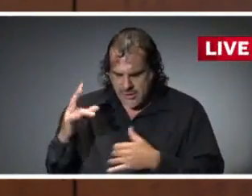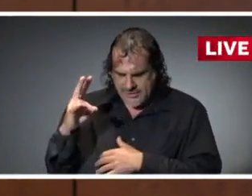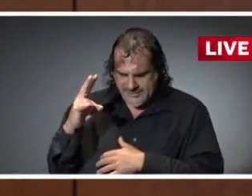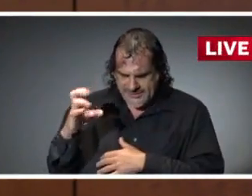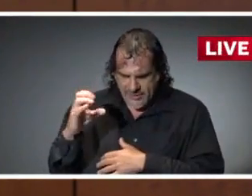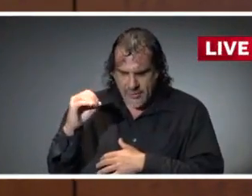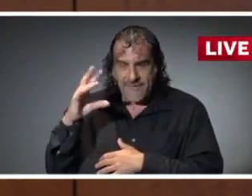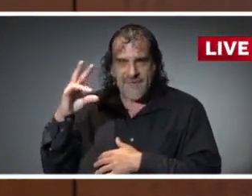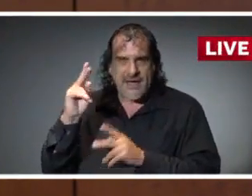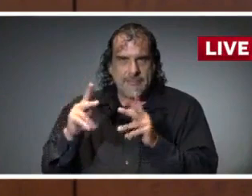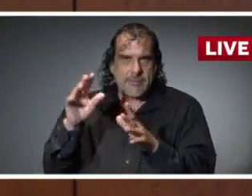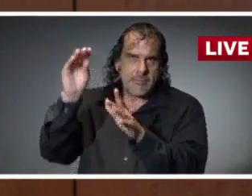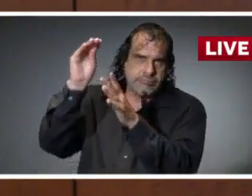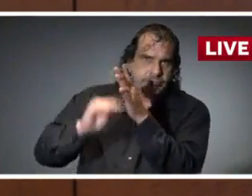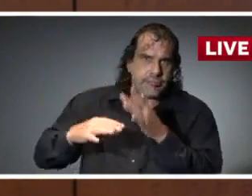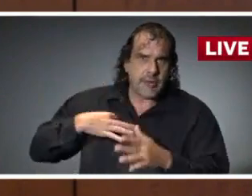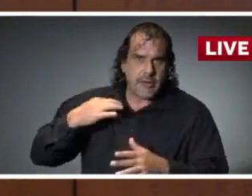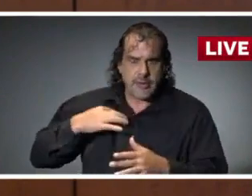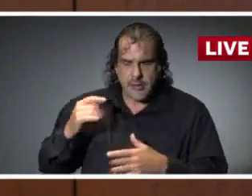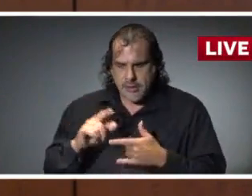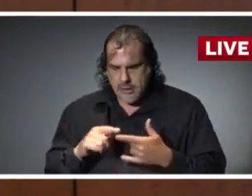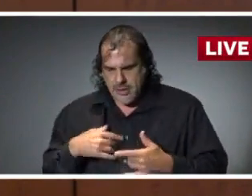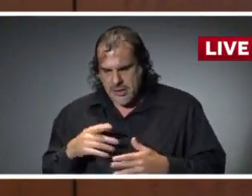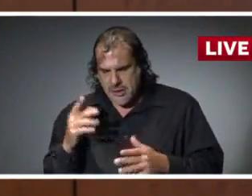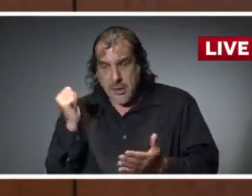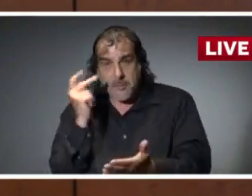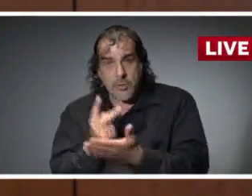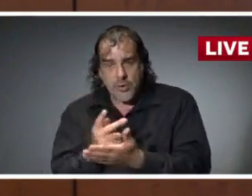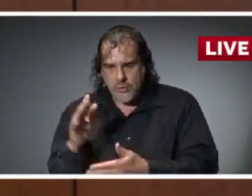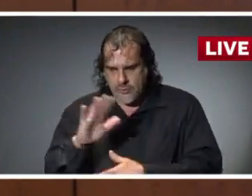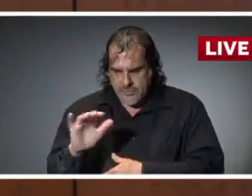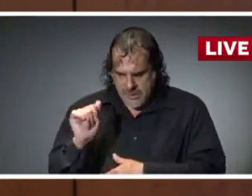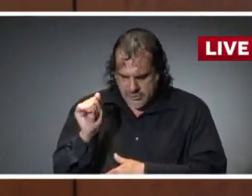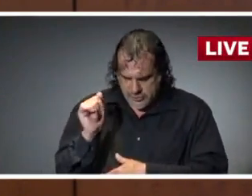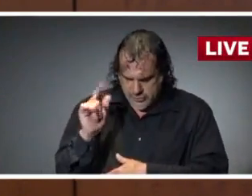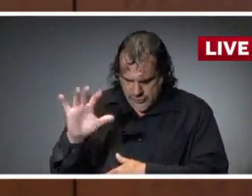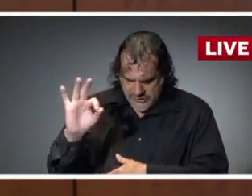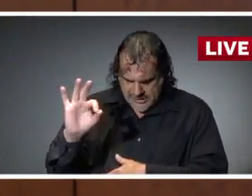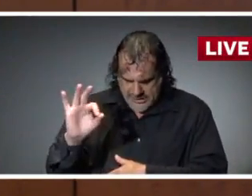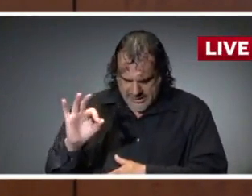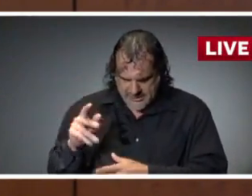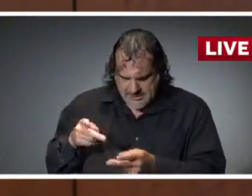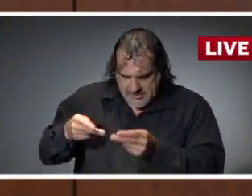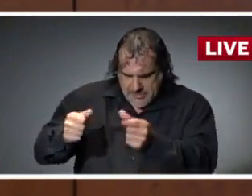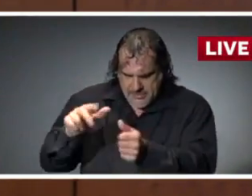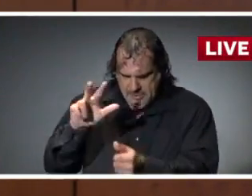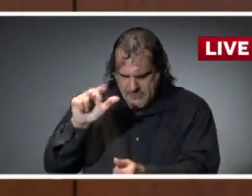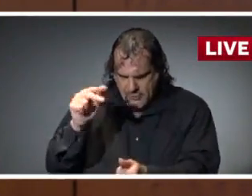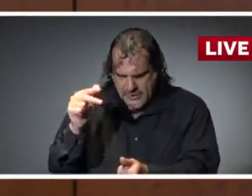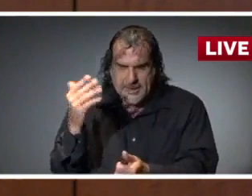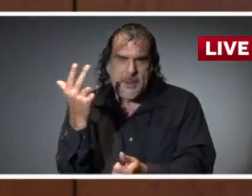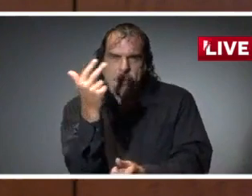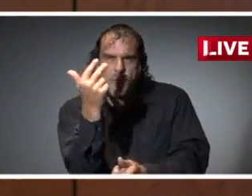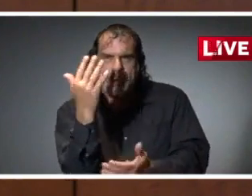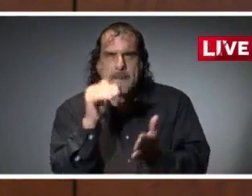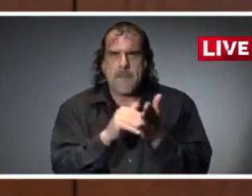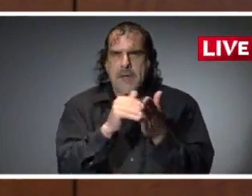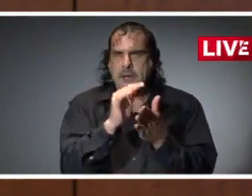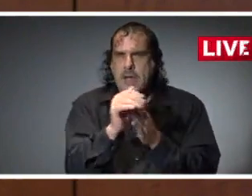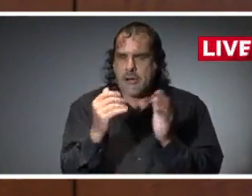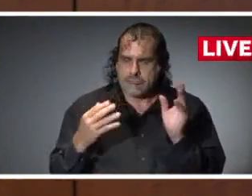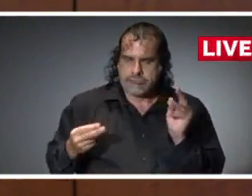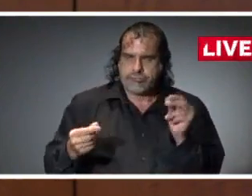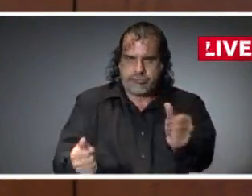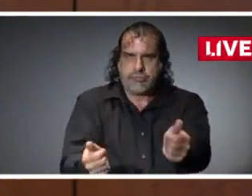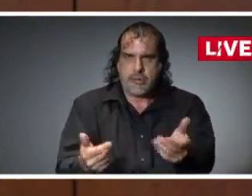705, and total project submissions of about 29 and upwards of $13 million in those. So we've still got a ways to go encouraging